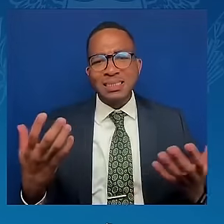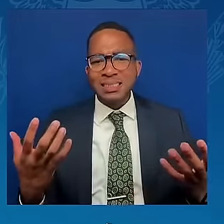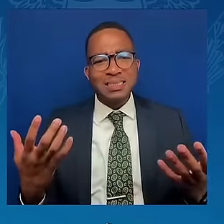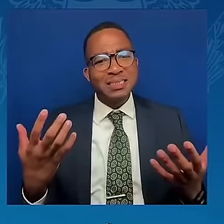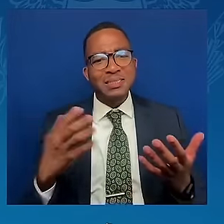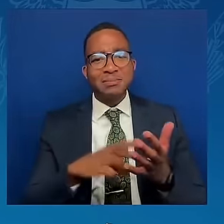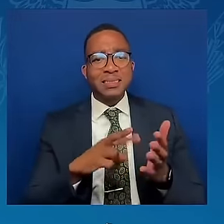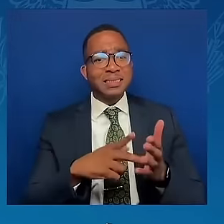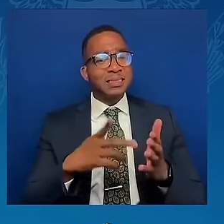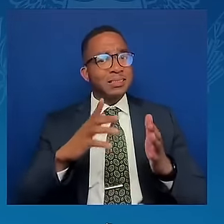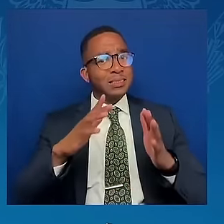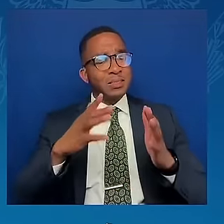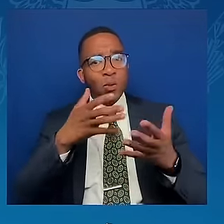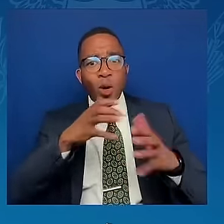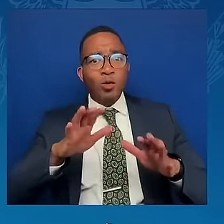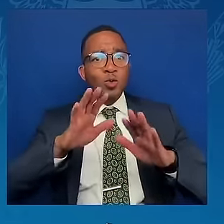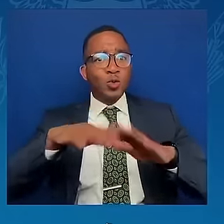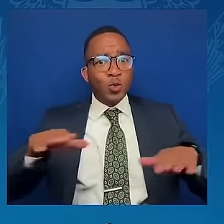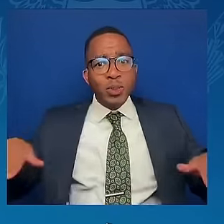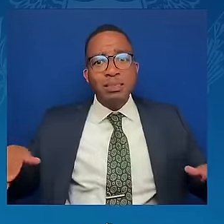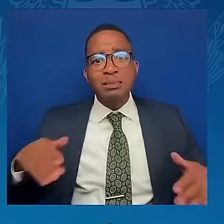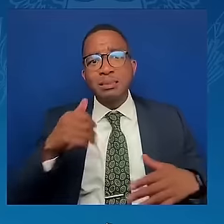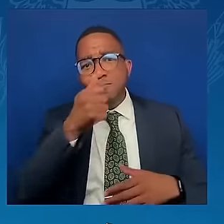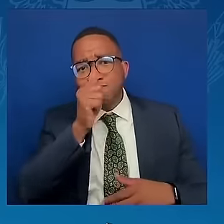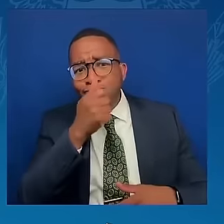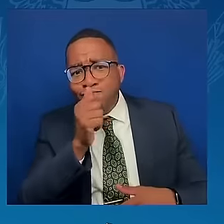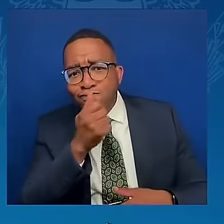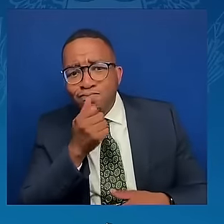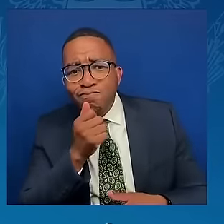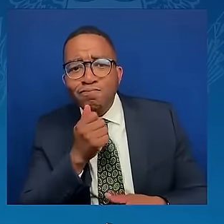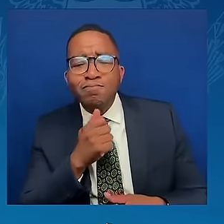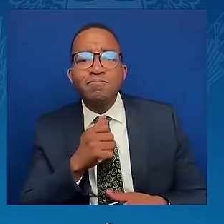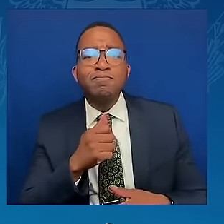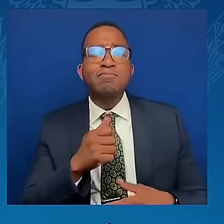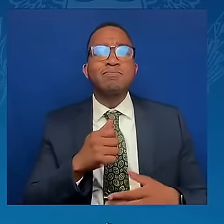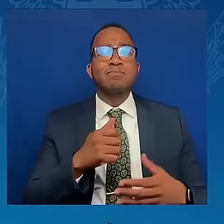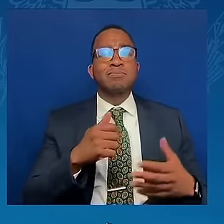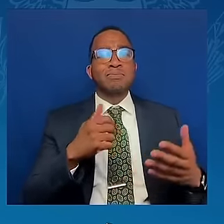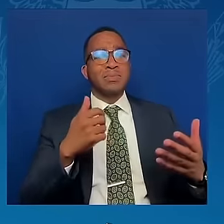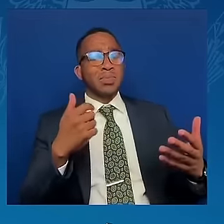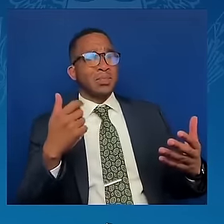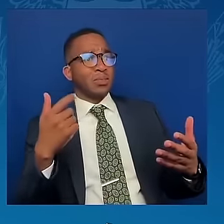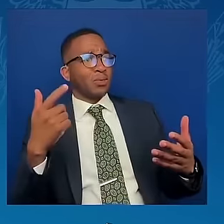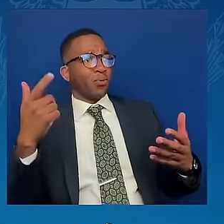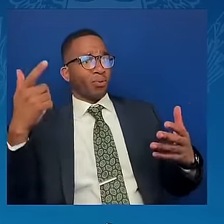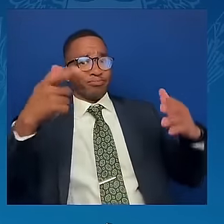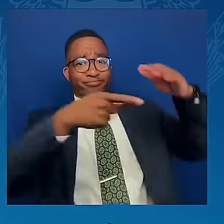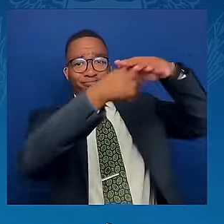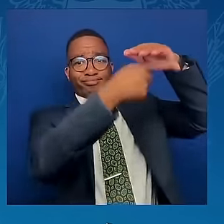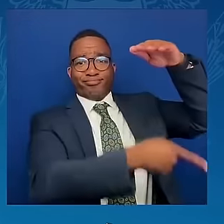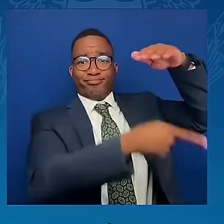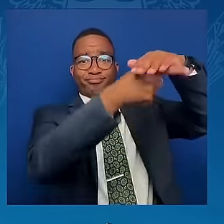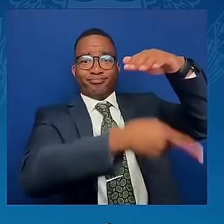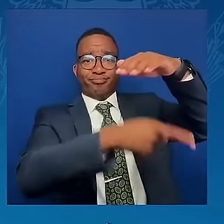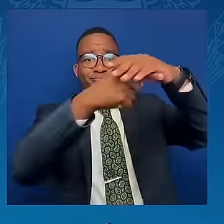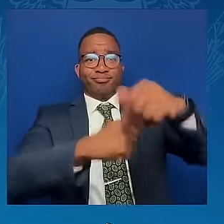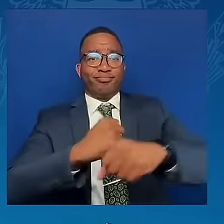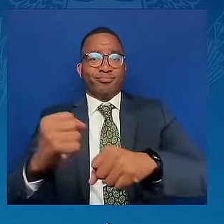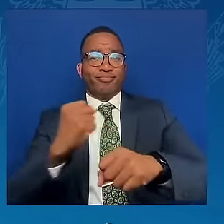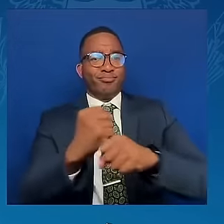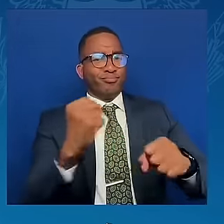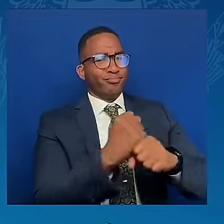raid siren. Surely, this is the right of all countries and all people.